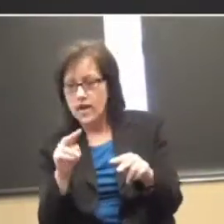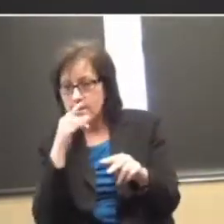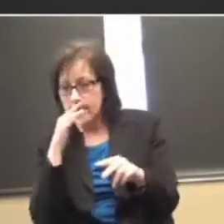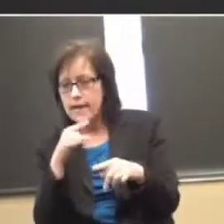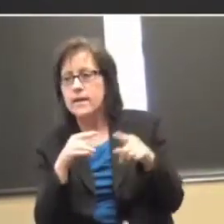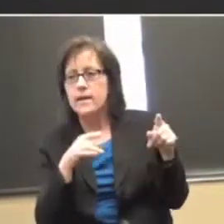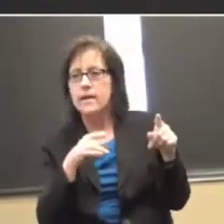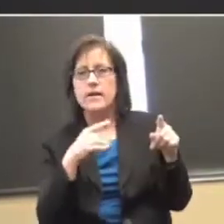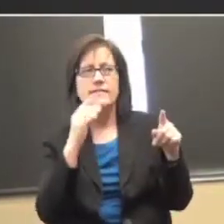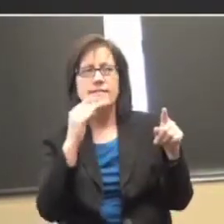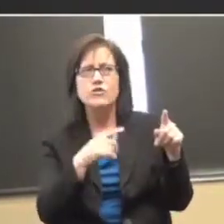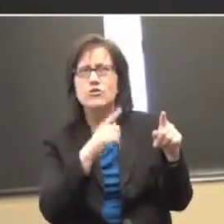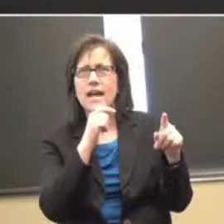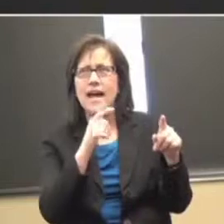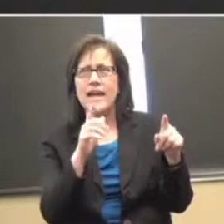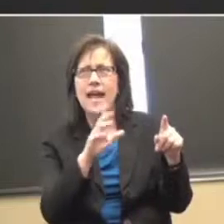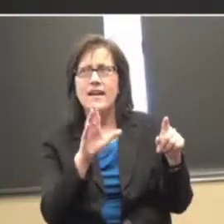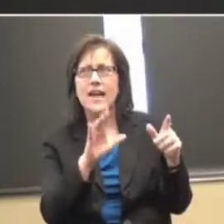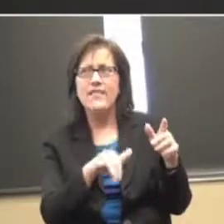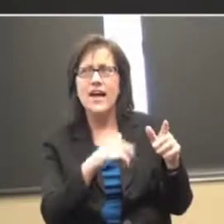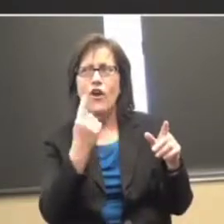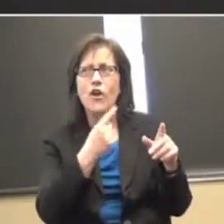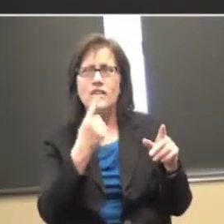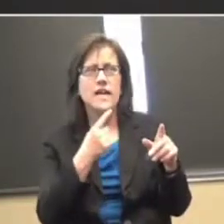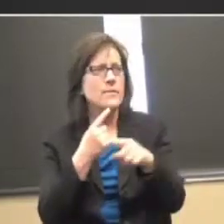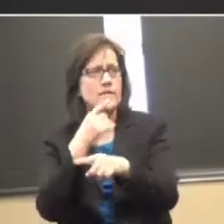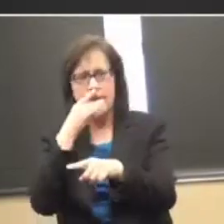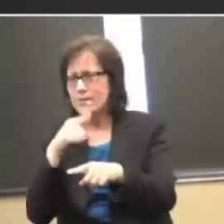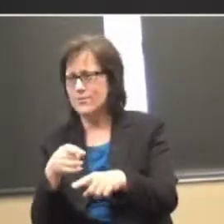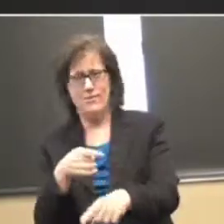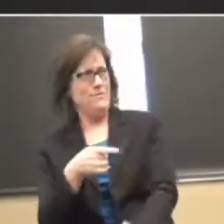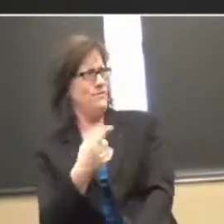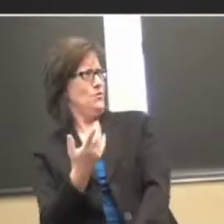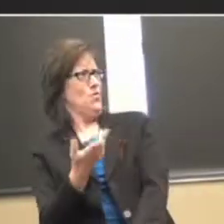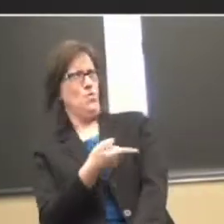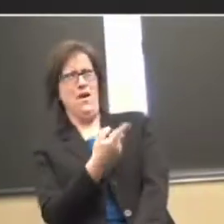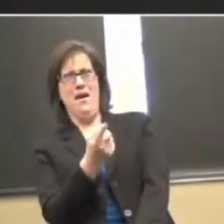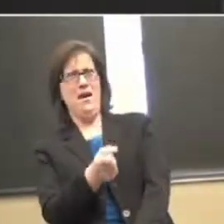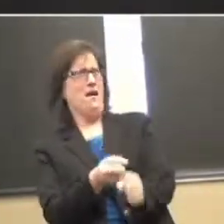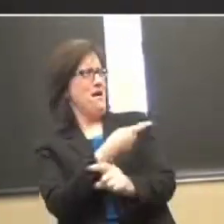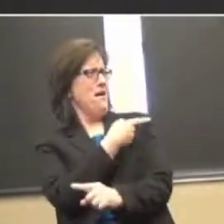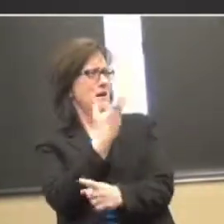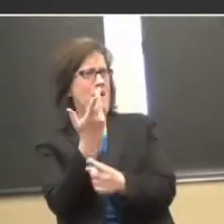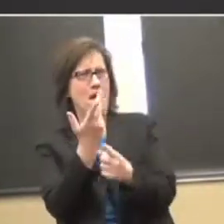something this teacher is not doing all the time, right? Usually you'll watch the kids, they're going go in, right?